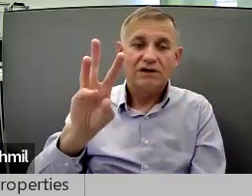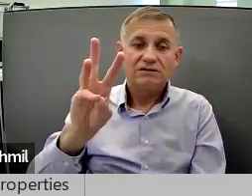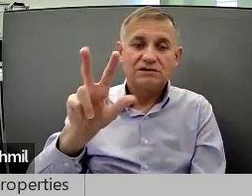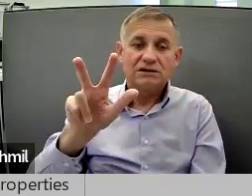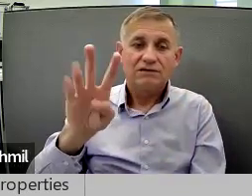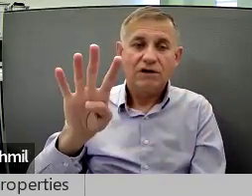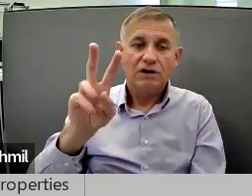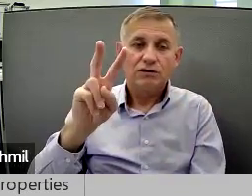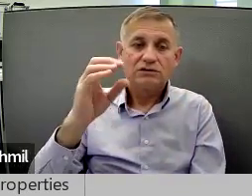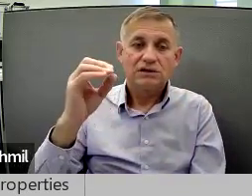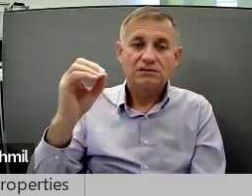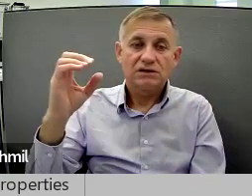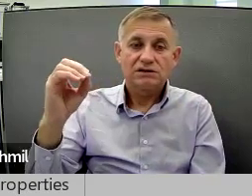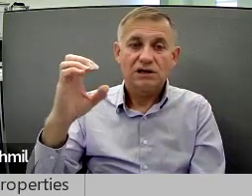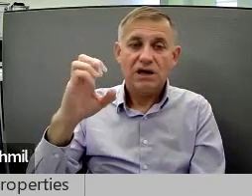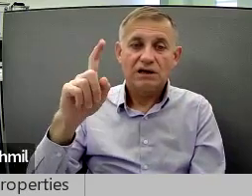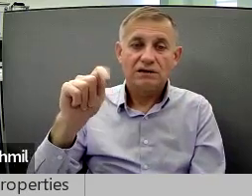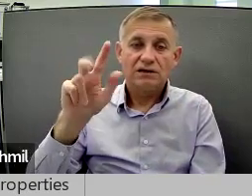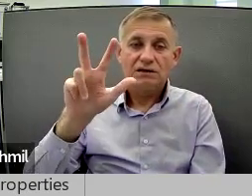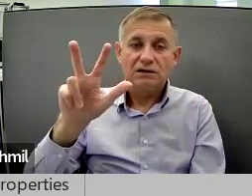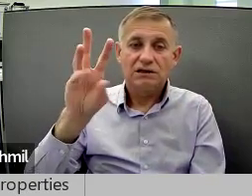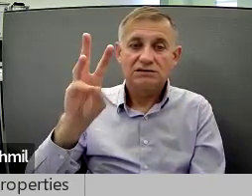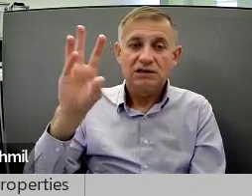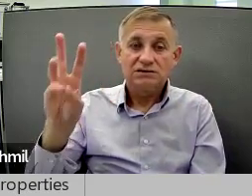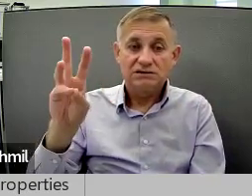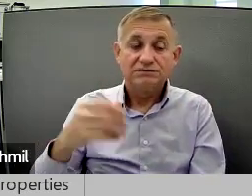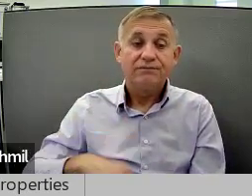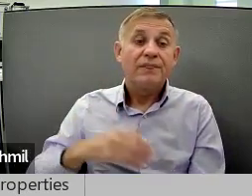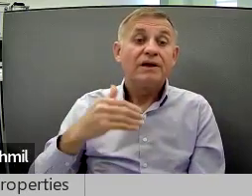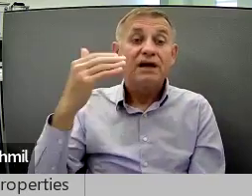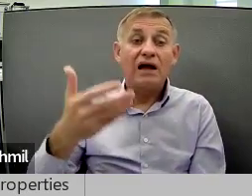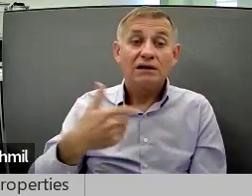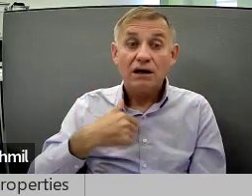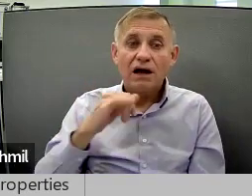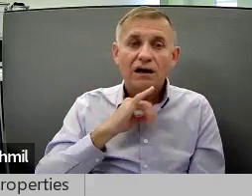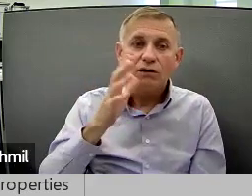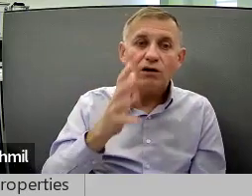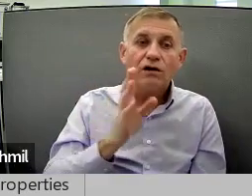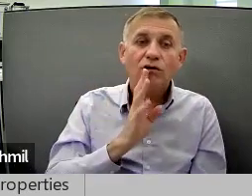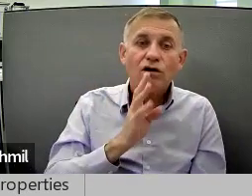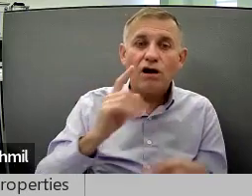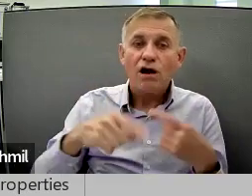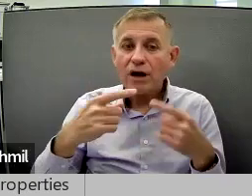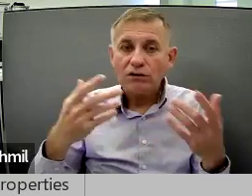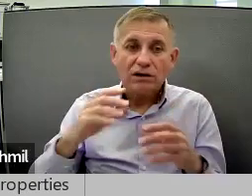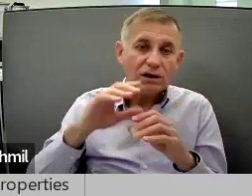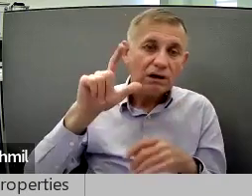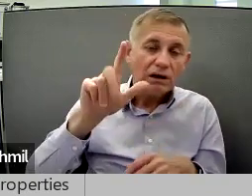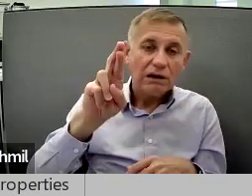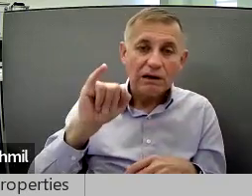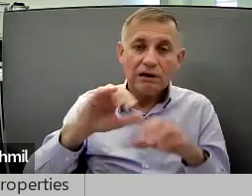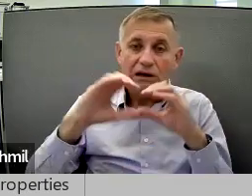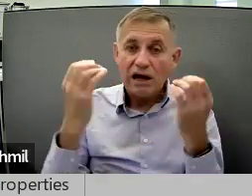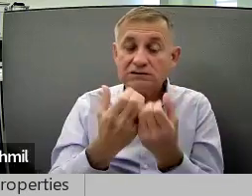215-634-2000, extension 366. Next, I will talk about